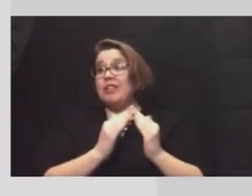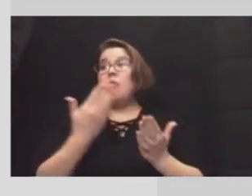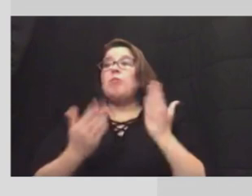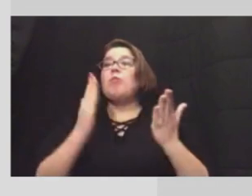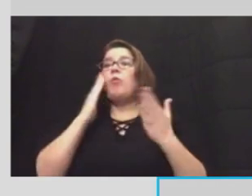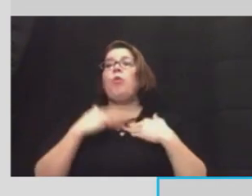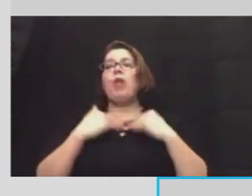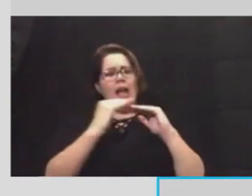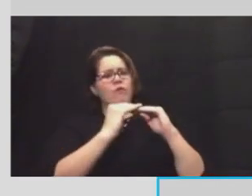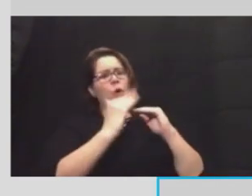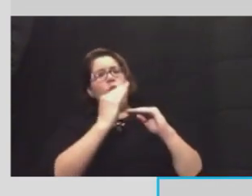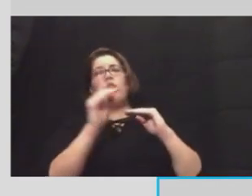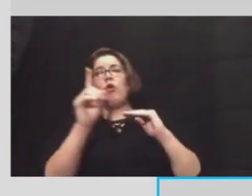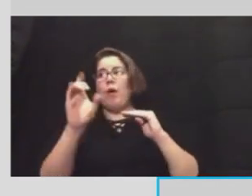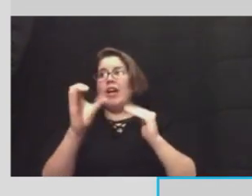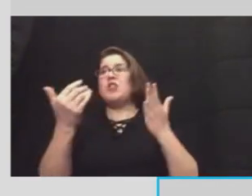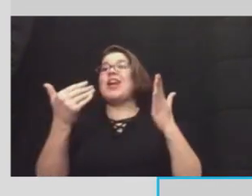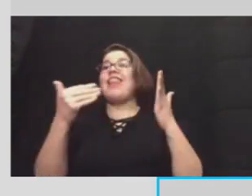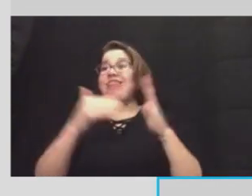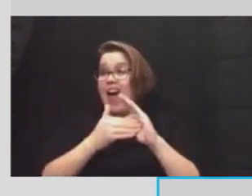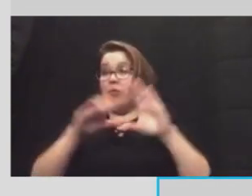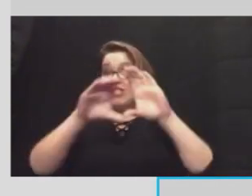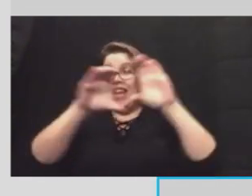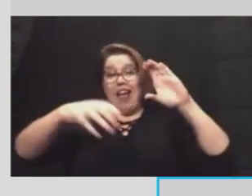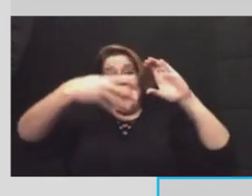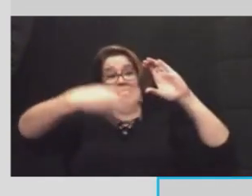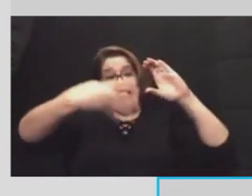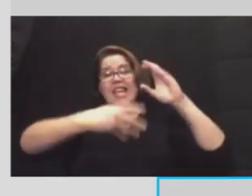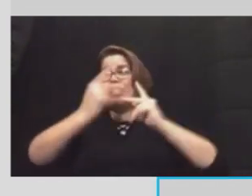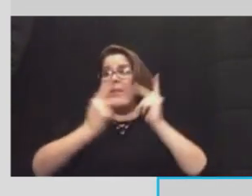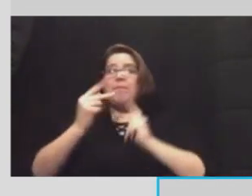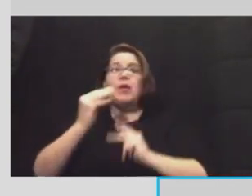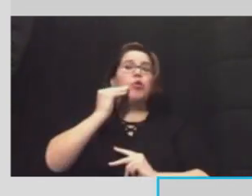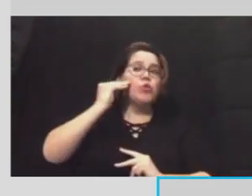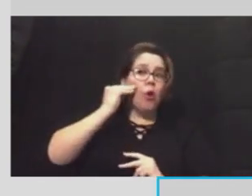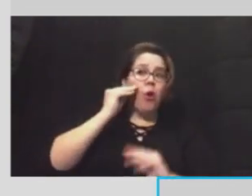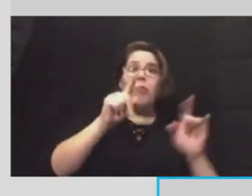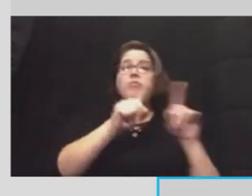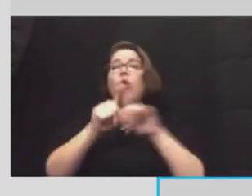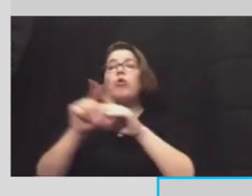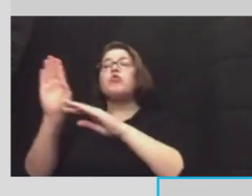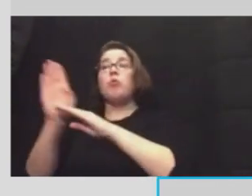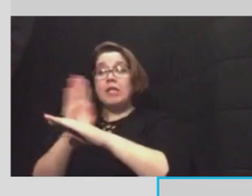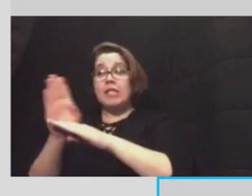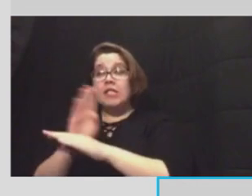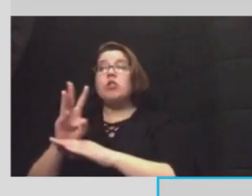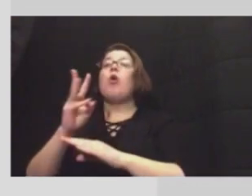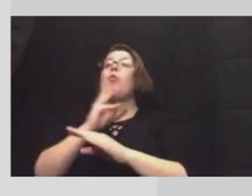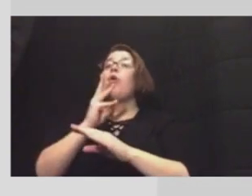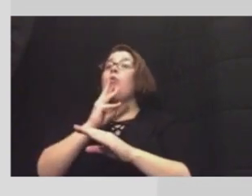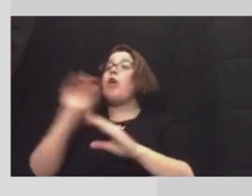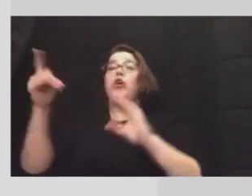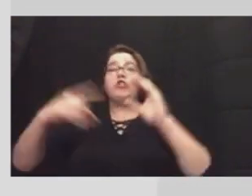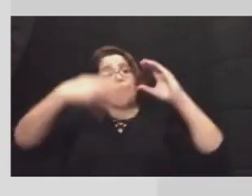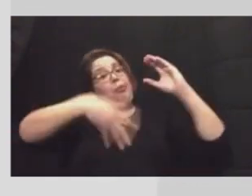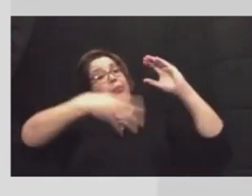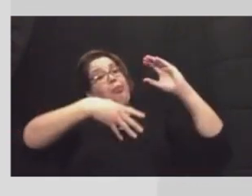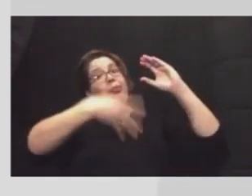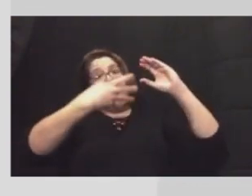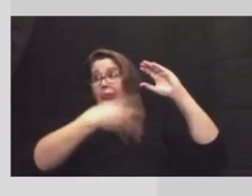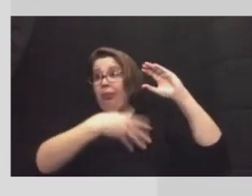over 100,000 leaks in people's homes and businesses where water is just coming out.